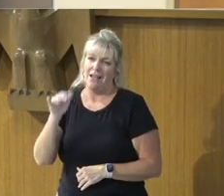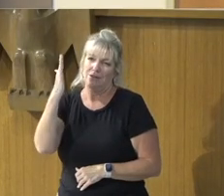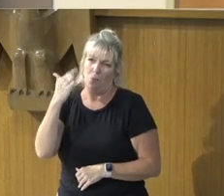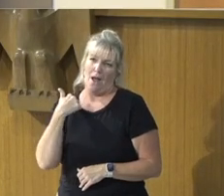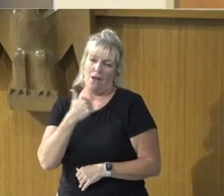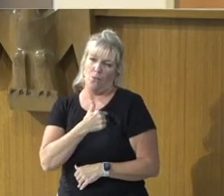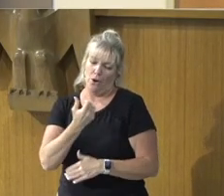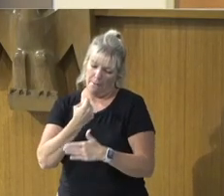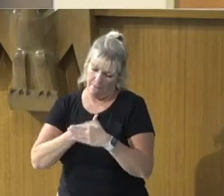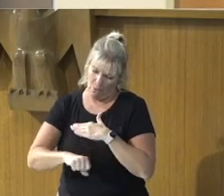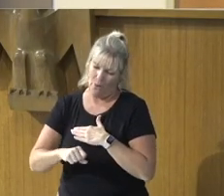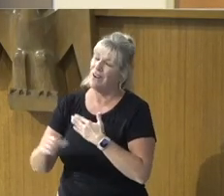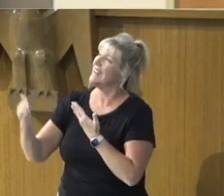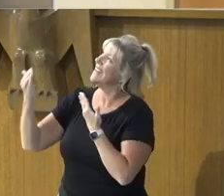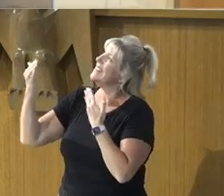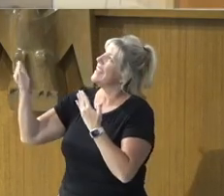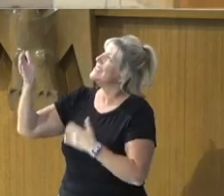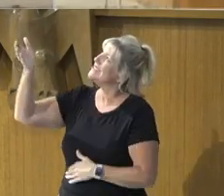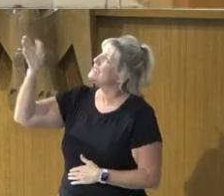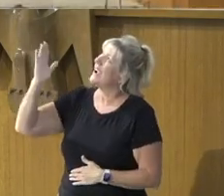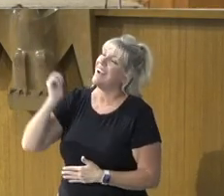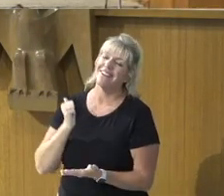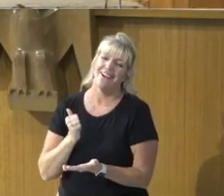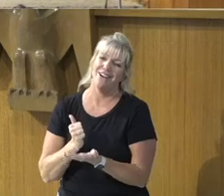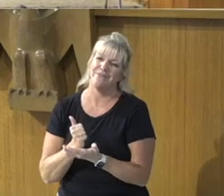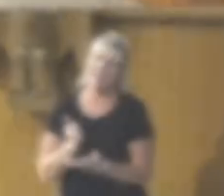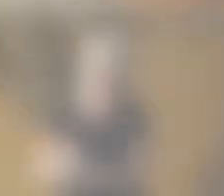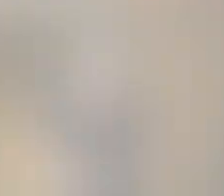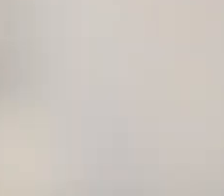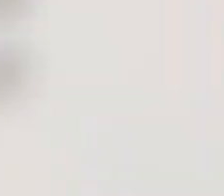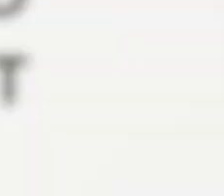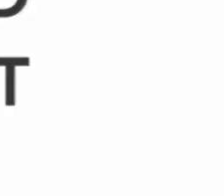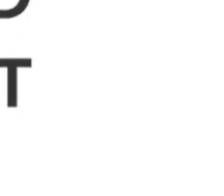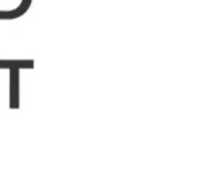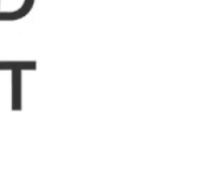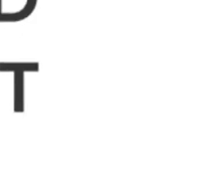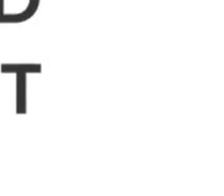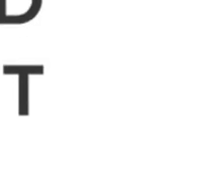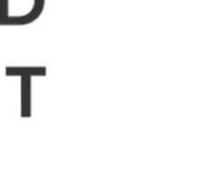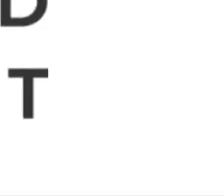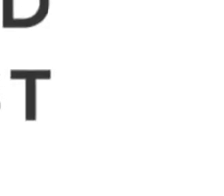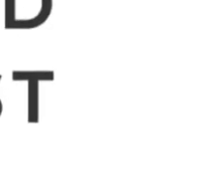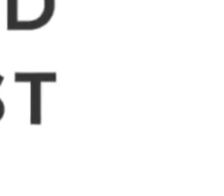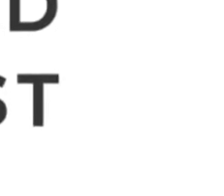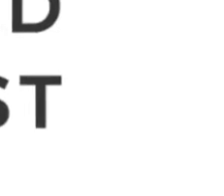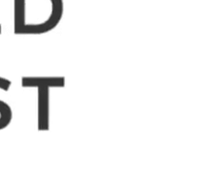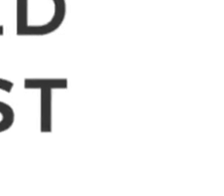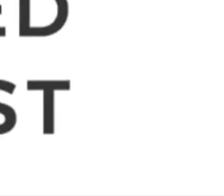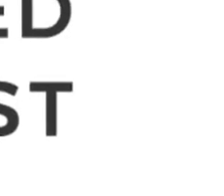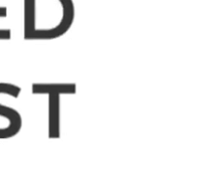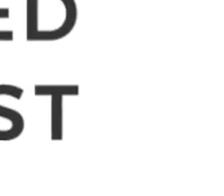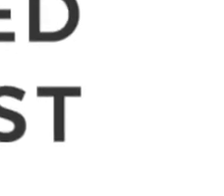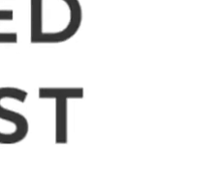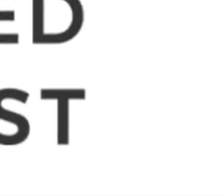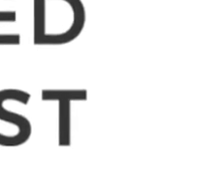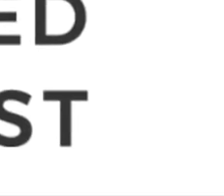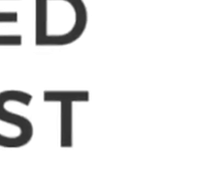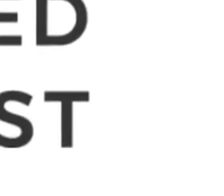be, Thanks be to God, Amen. The hymn is, Our God, Thank you.